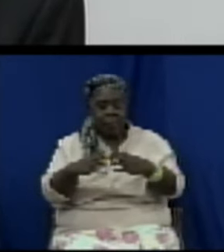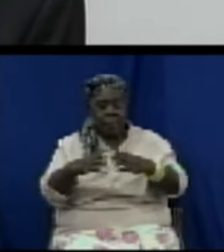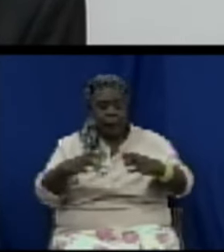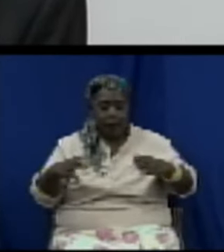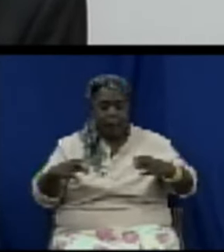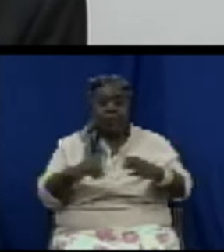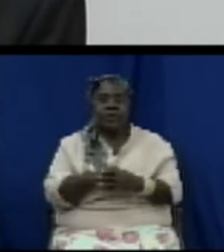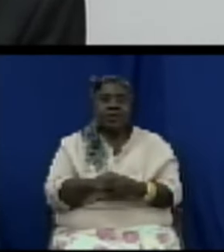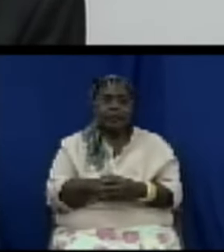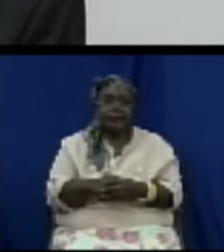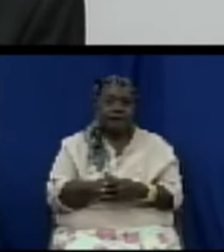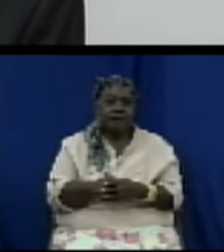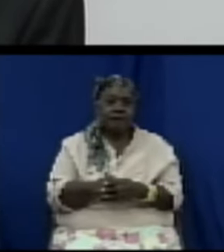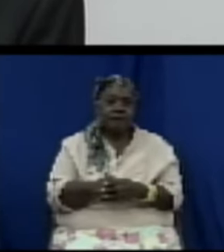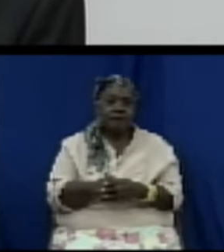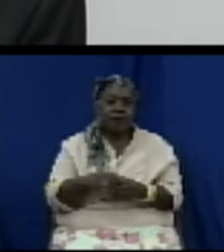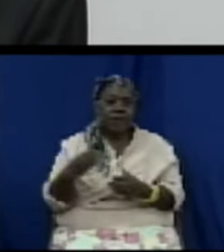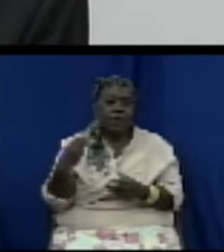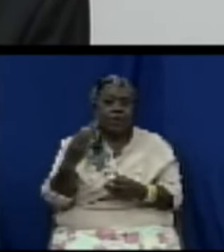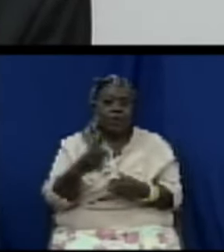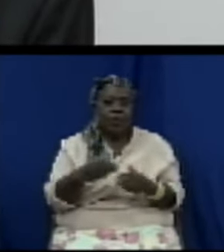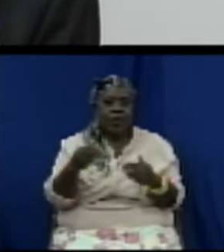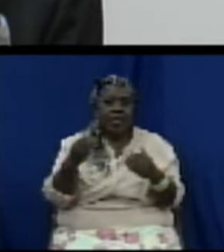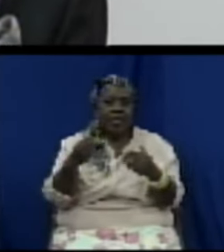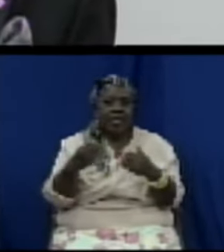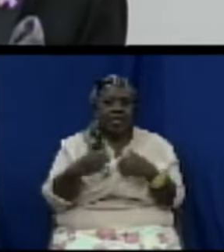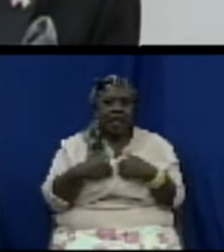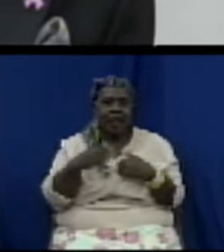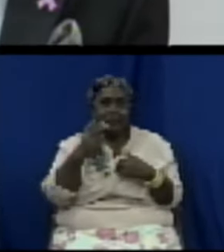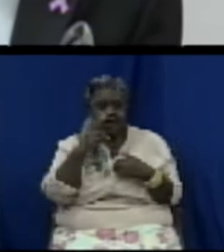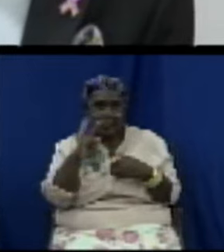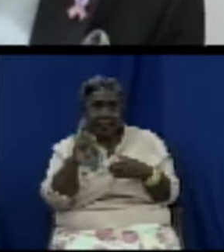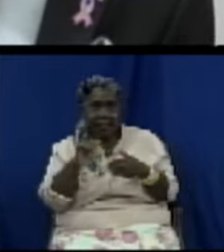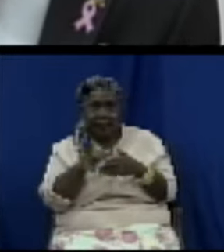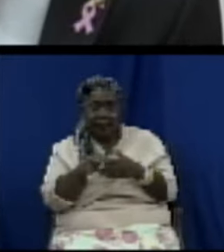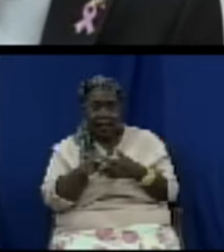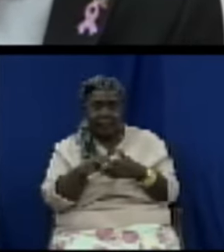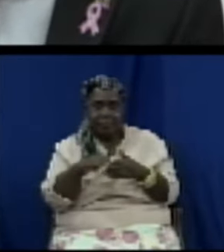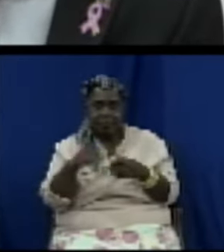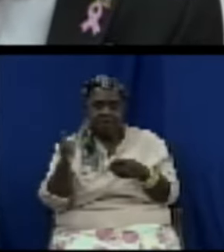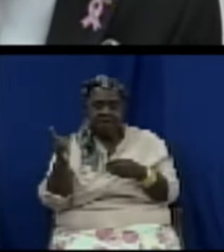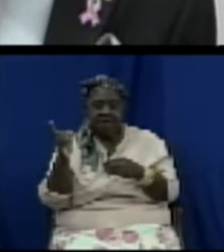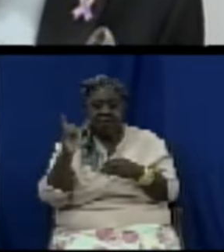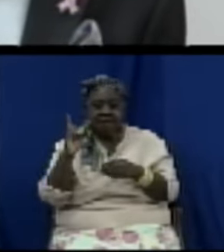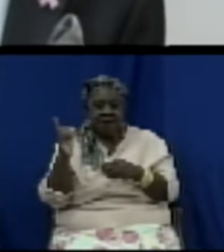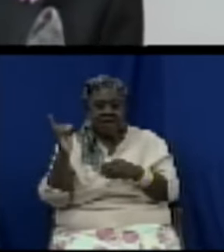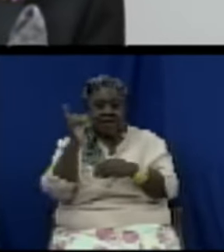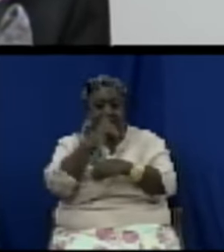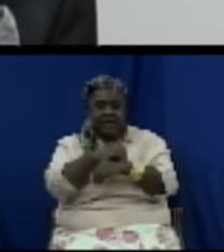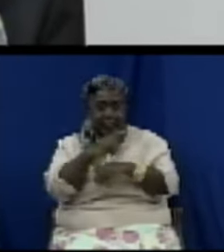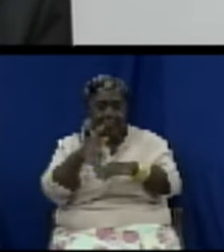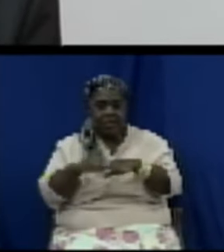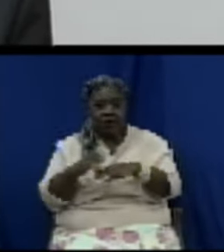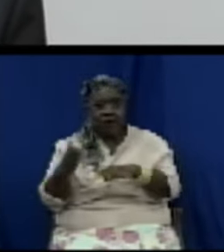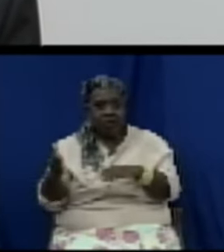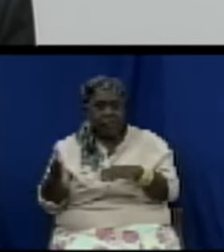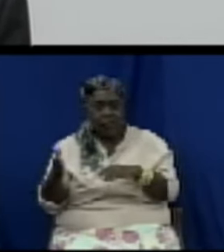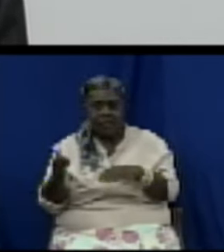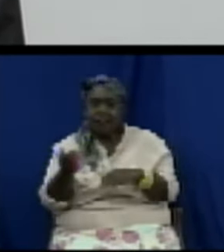we have seen that the date of expiration of goods removed